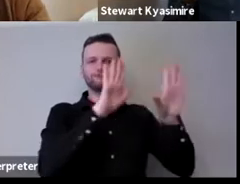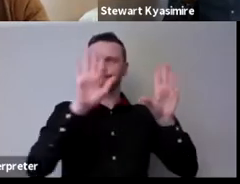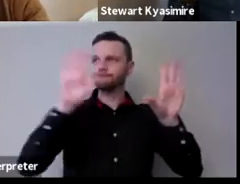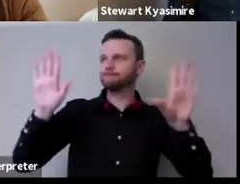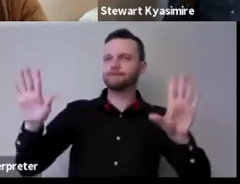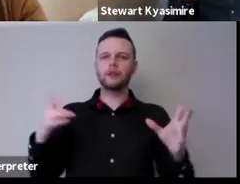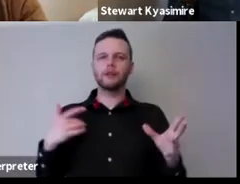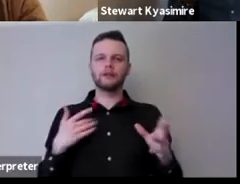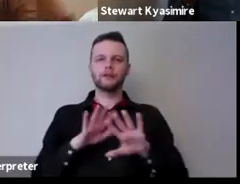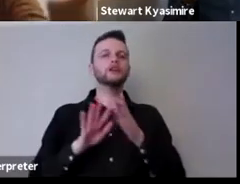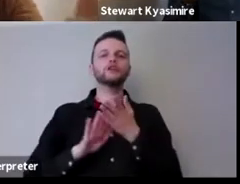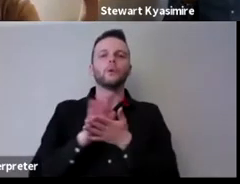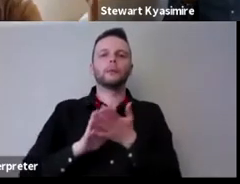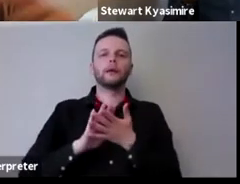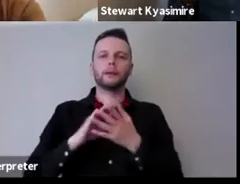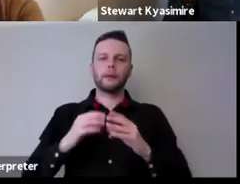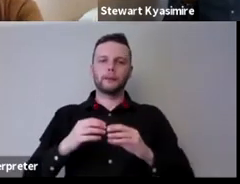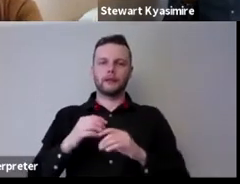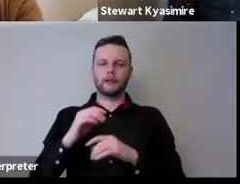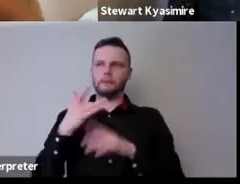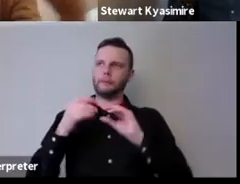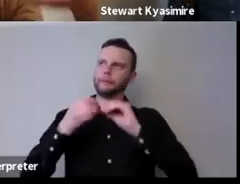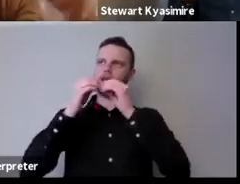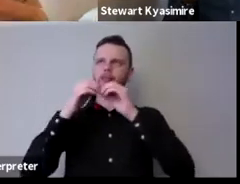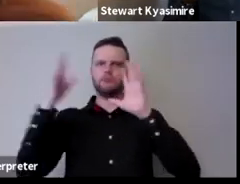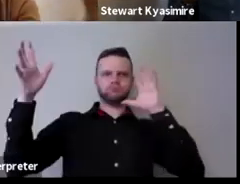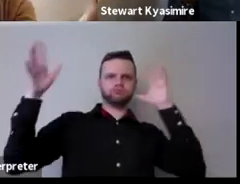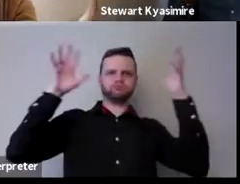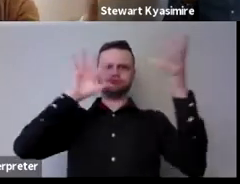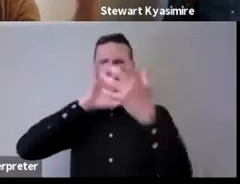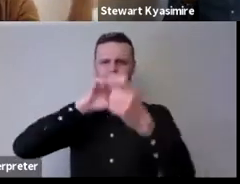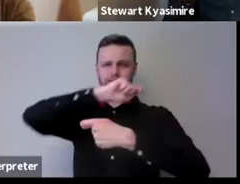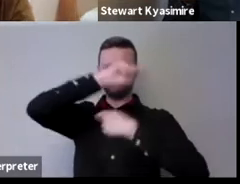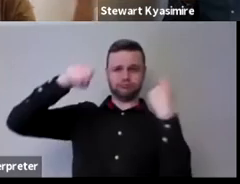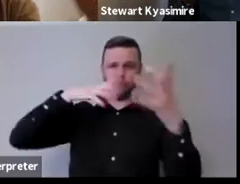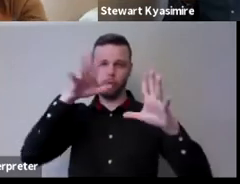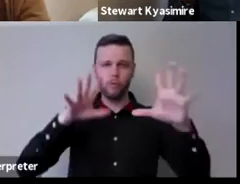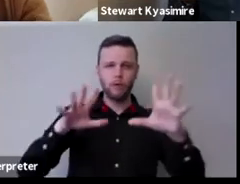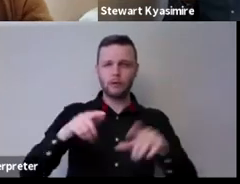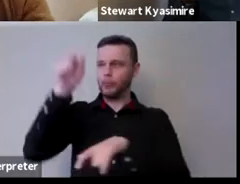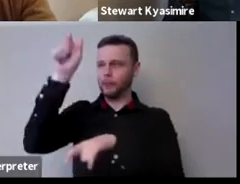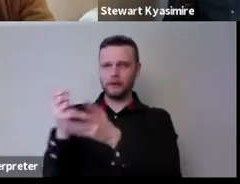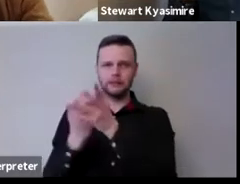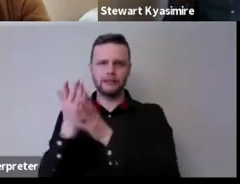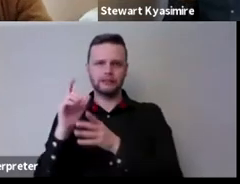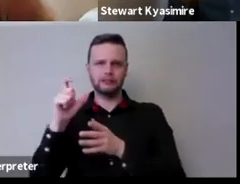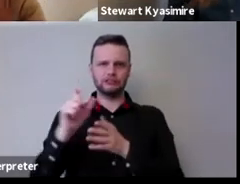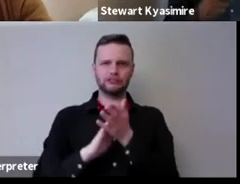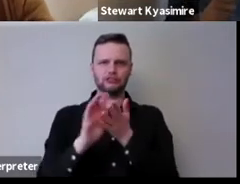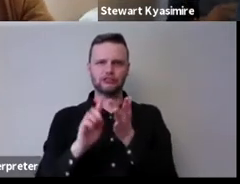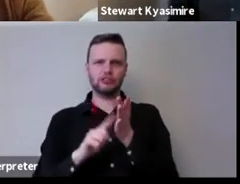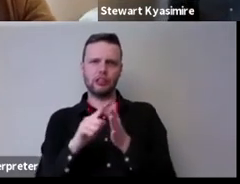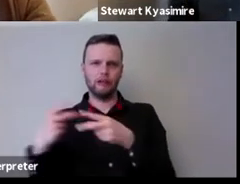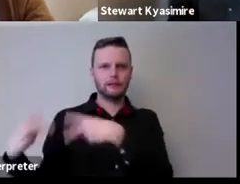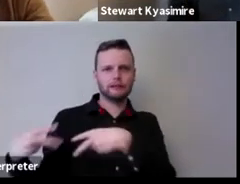necessarily mean making a augmented reality interface where someone in Chile can dance in their bedroom